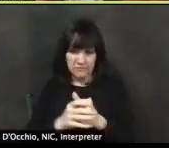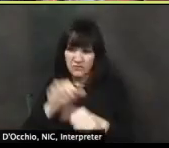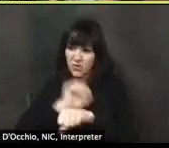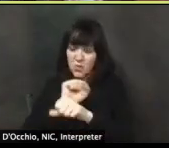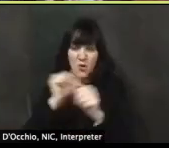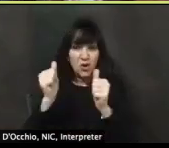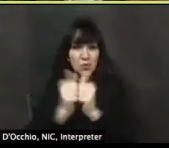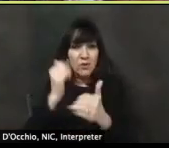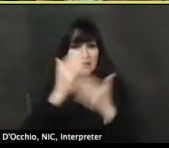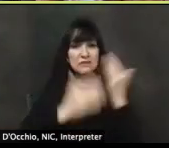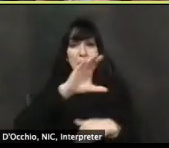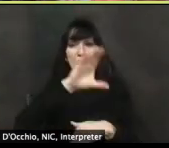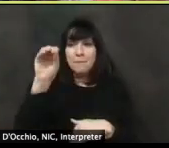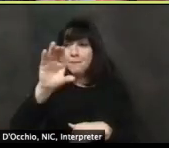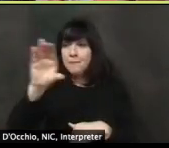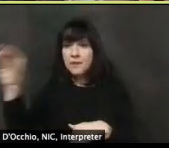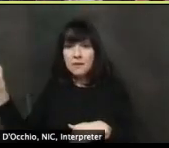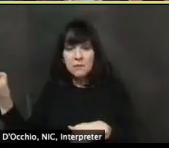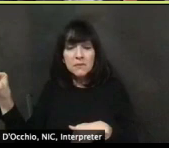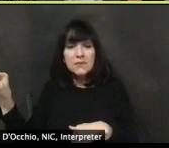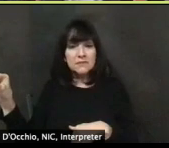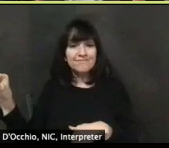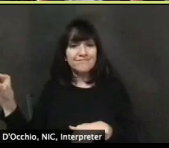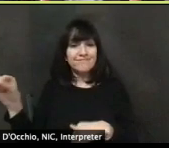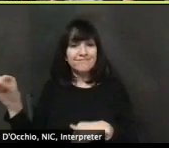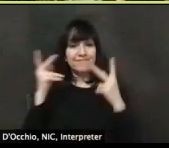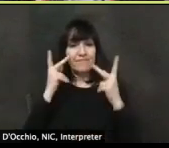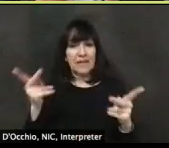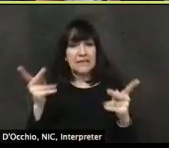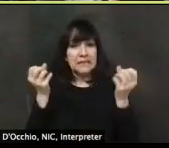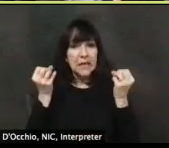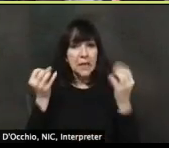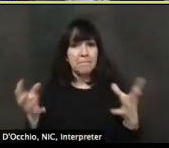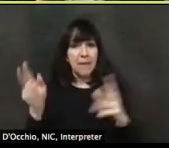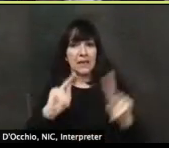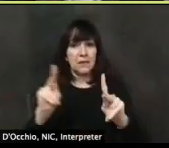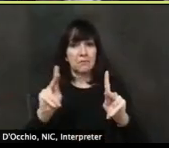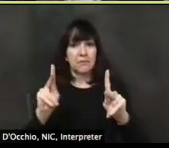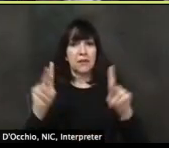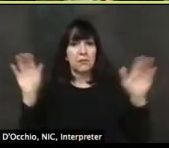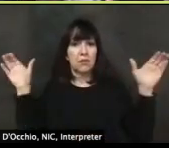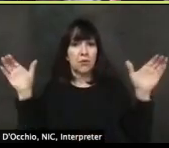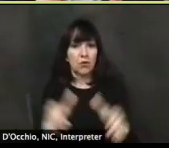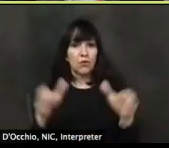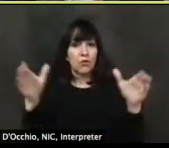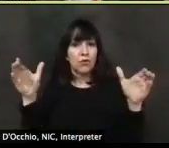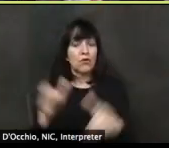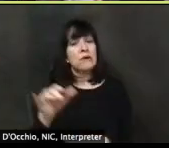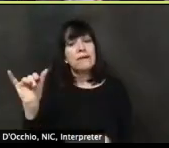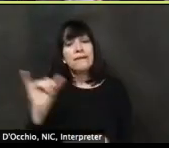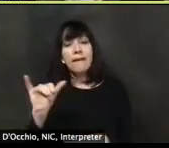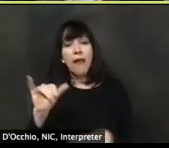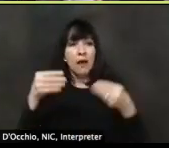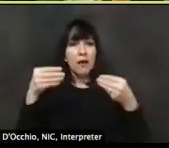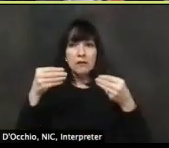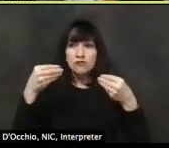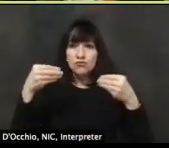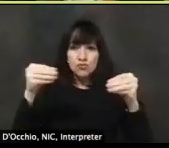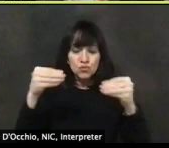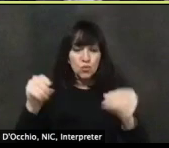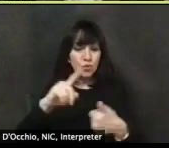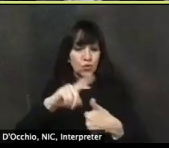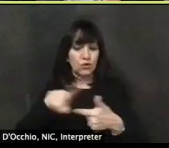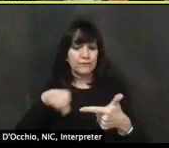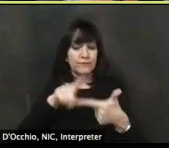Uh, a lot of those industries are areas where you do see large groups of consumers gathering, like consumer facing retail, restaurants, uh,